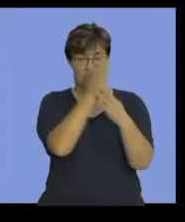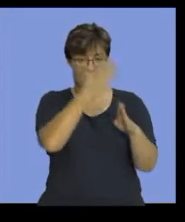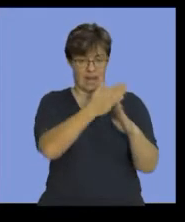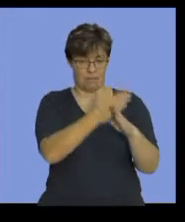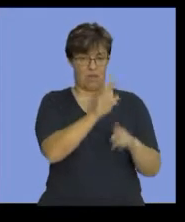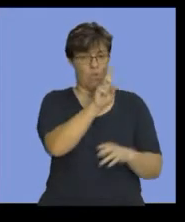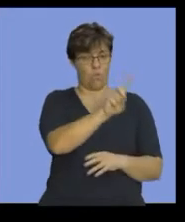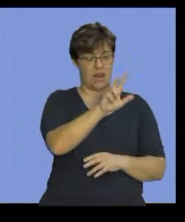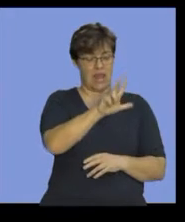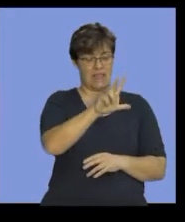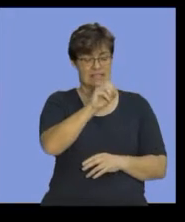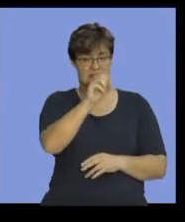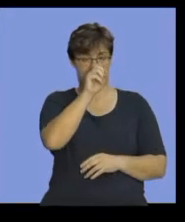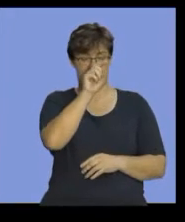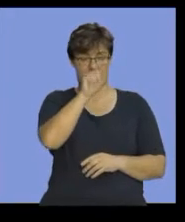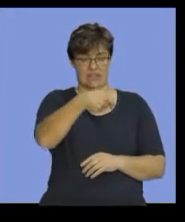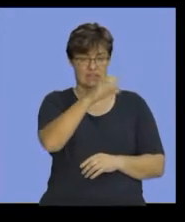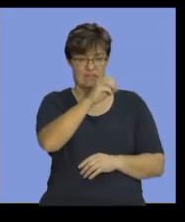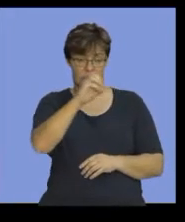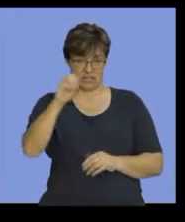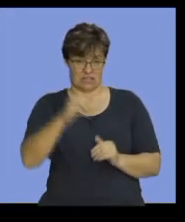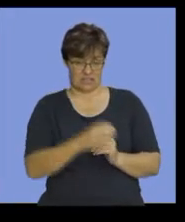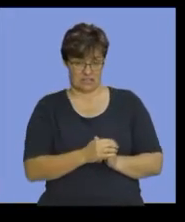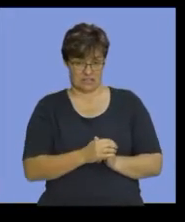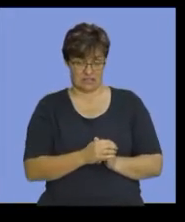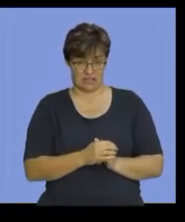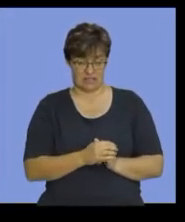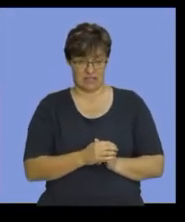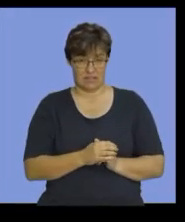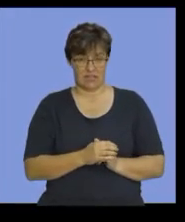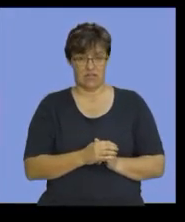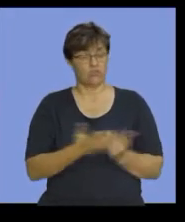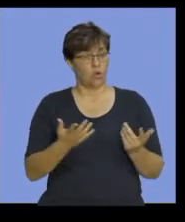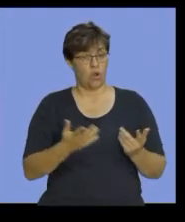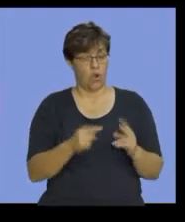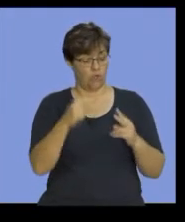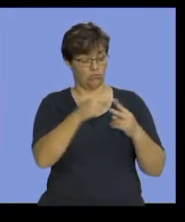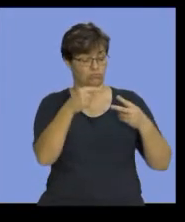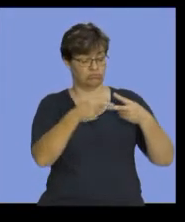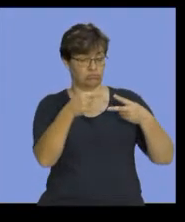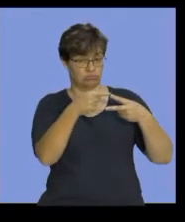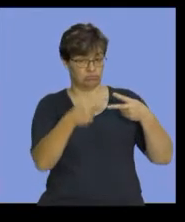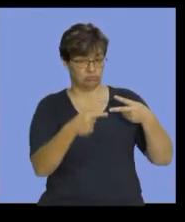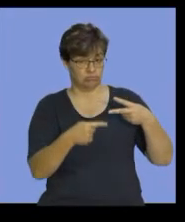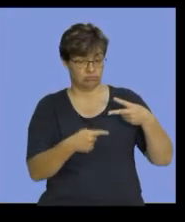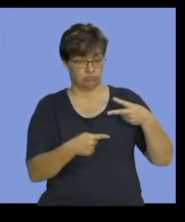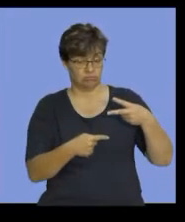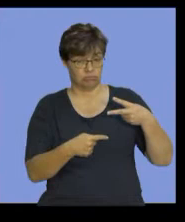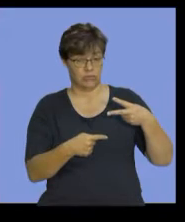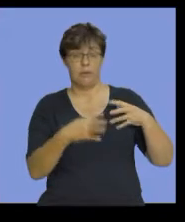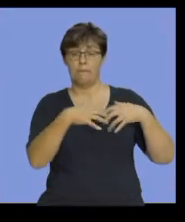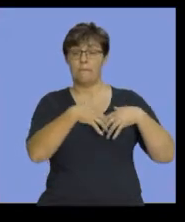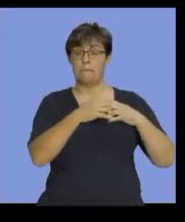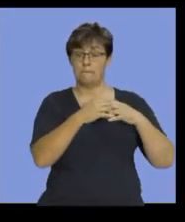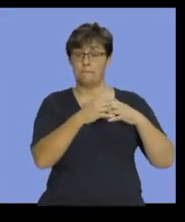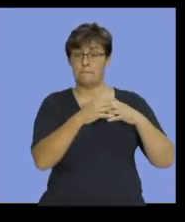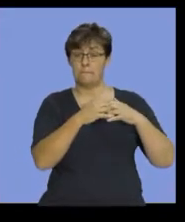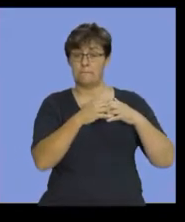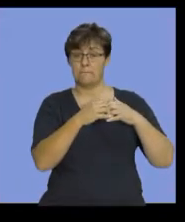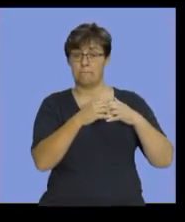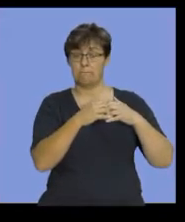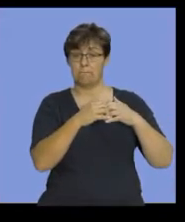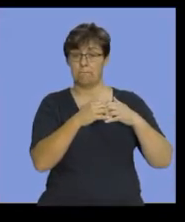180,000 rand. Clear? So we've already got the two components. Making up the